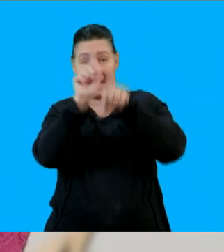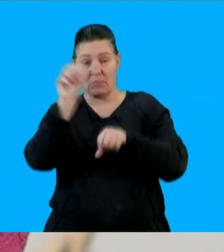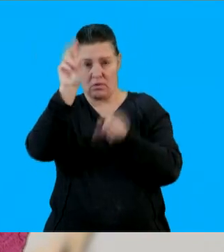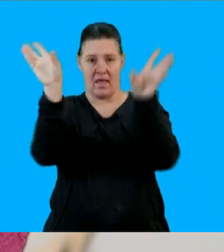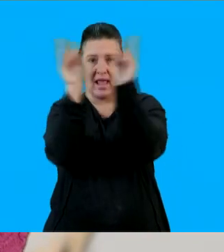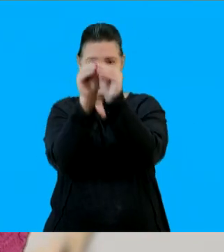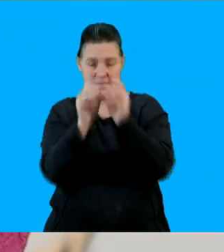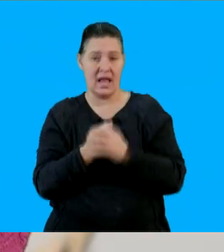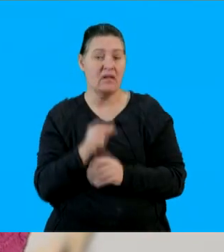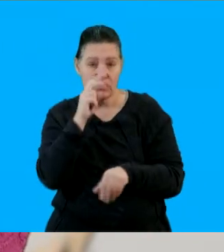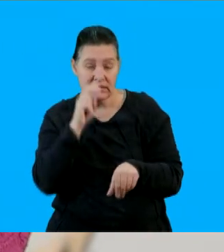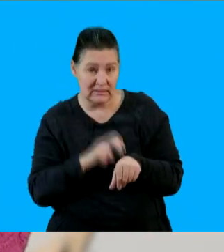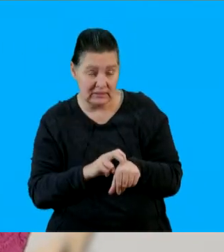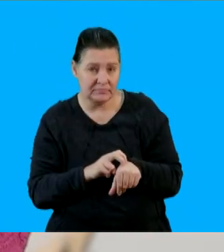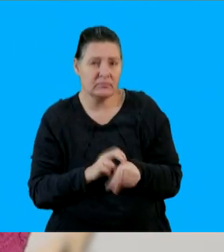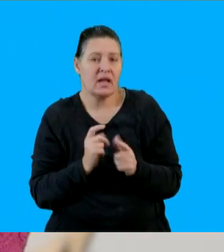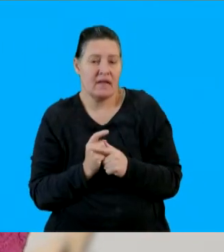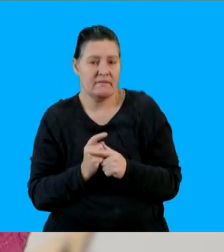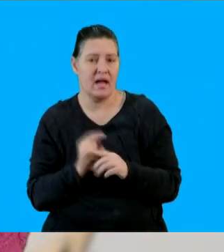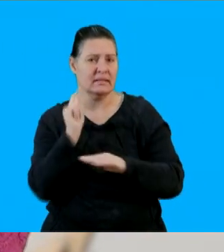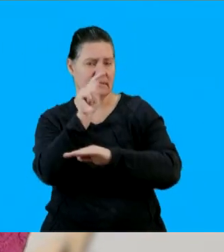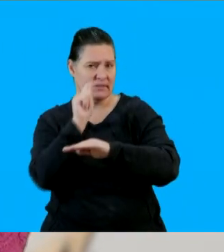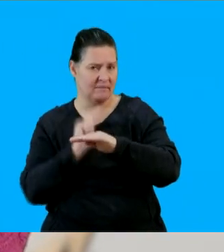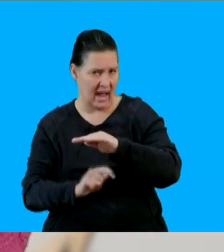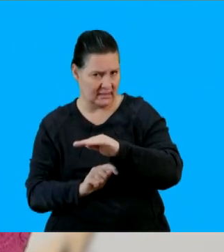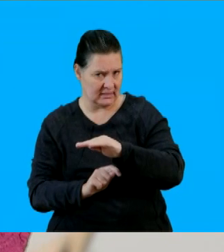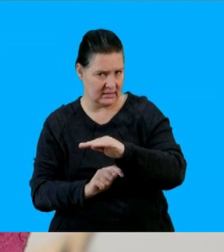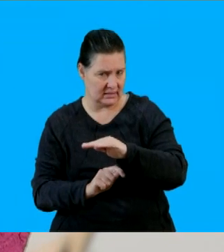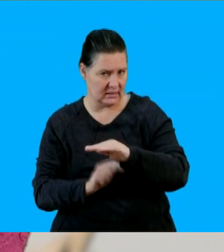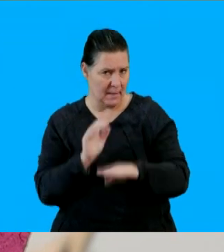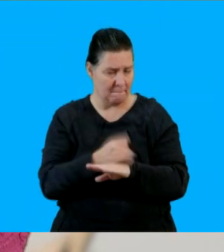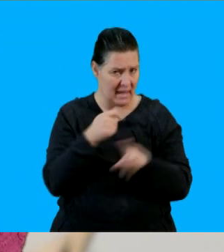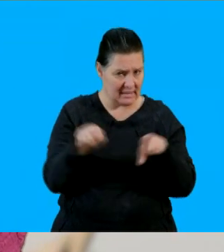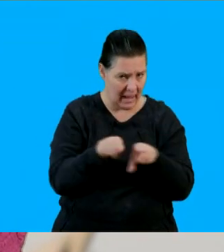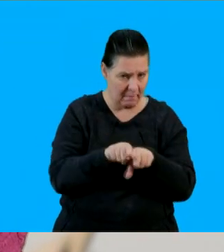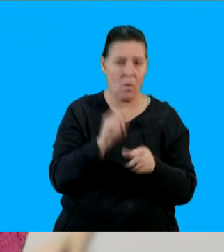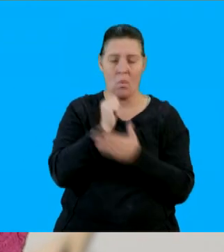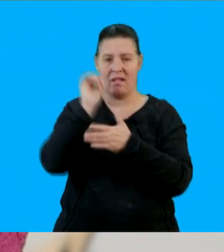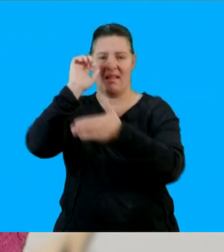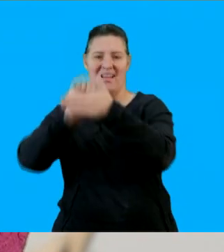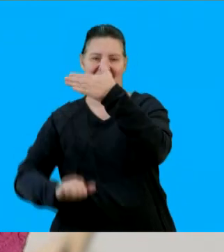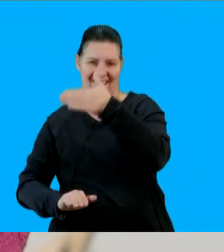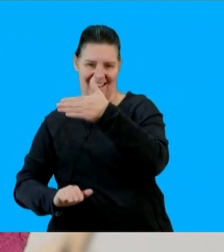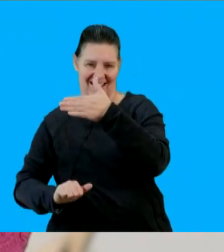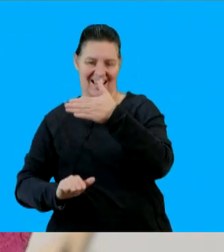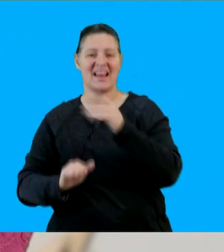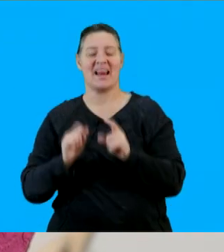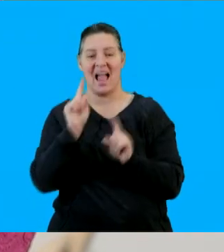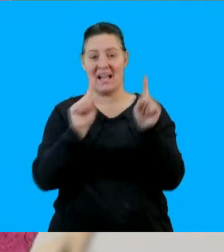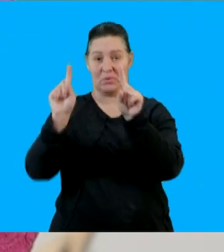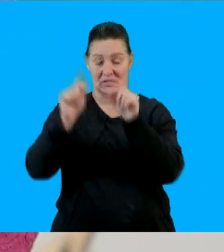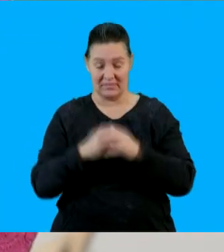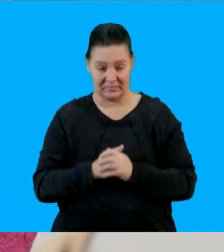those exponents and if need be when we are dividing the same base then we are going to subtract those